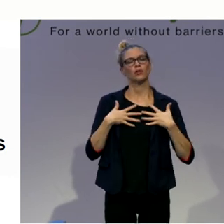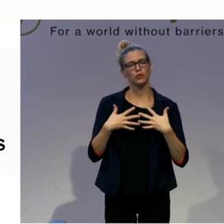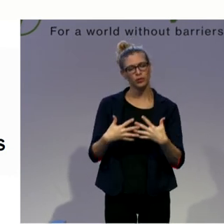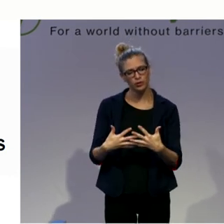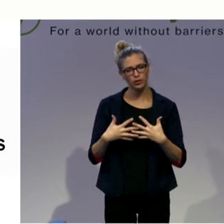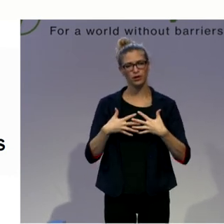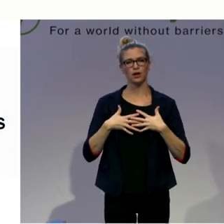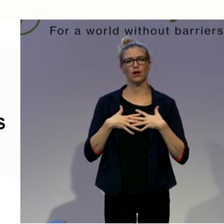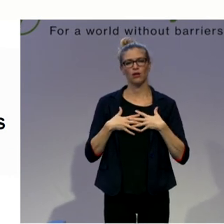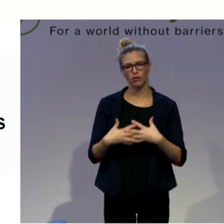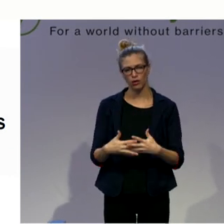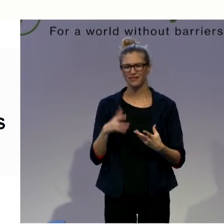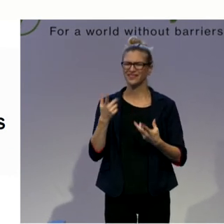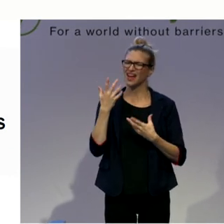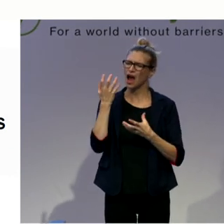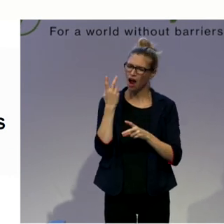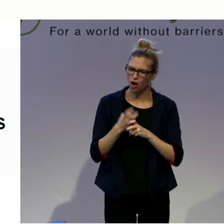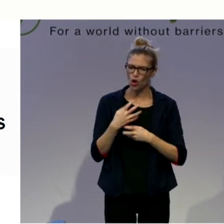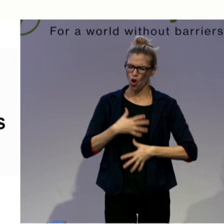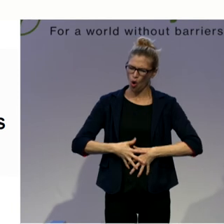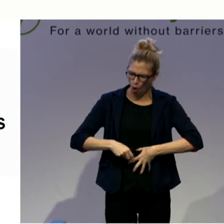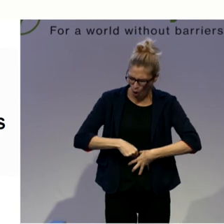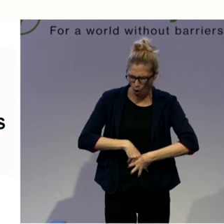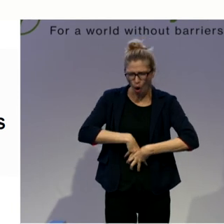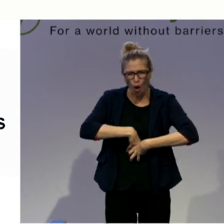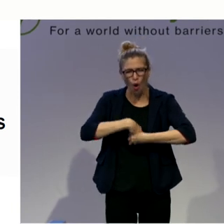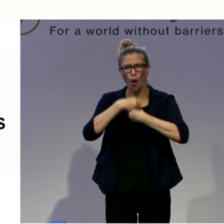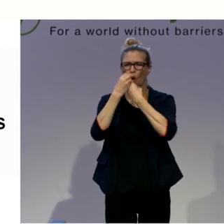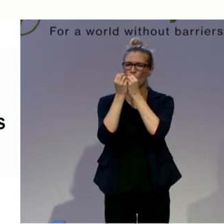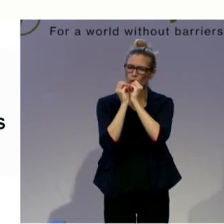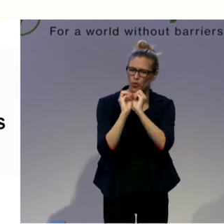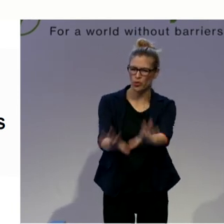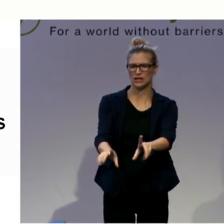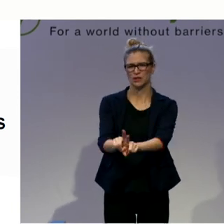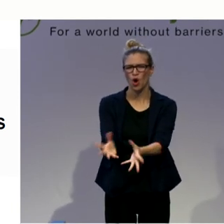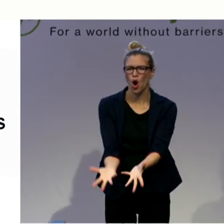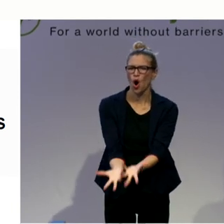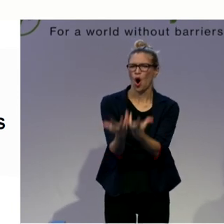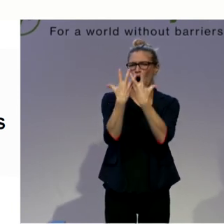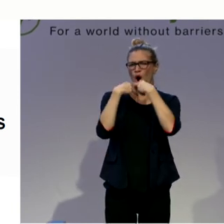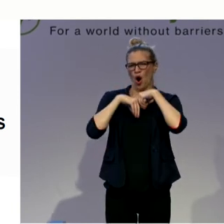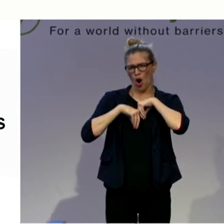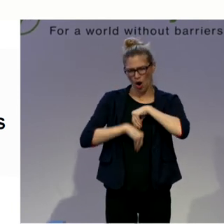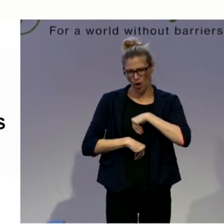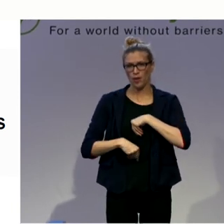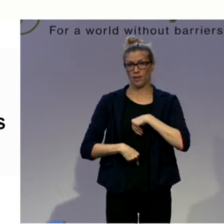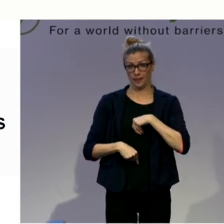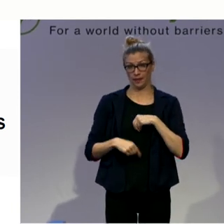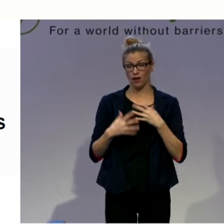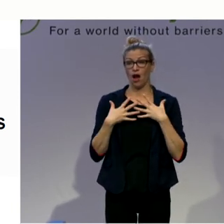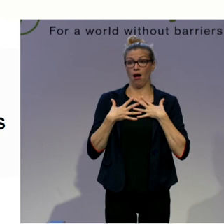Exhale to release your neck. It's all about breathing. Breathing changes life. Breathing changes